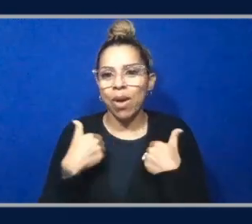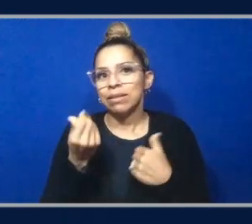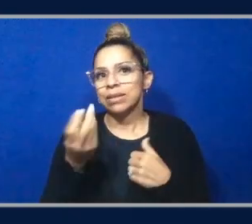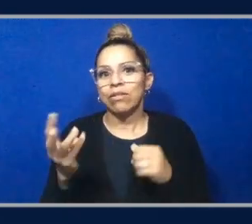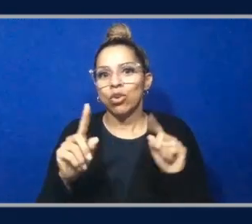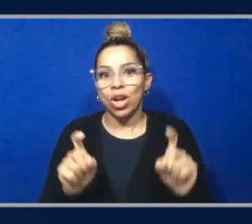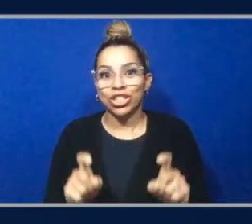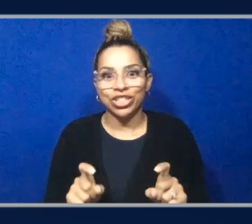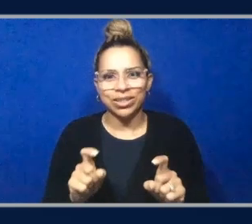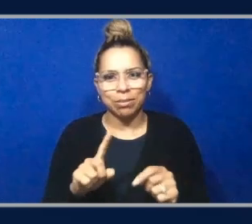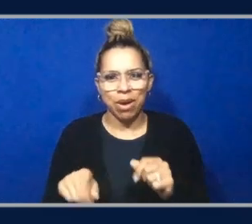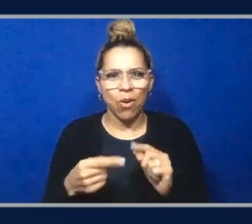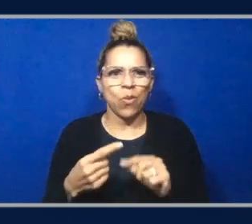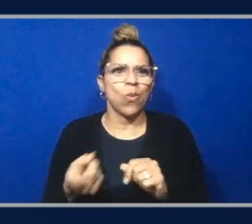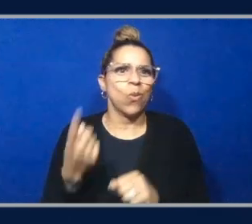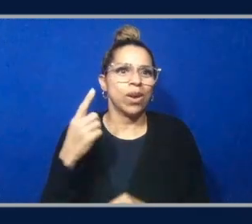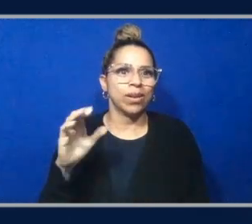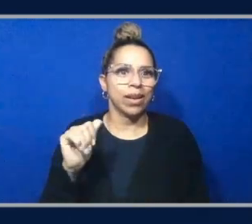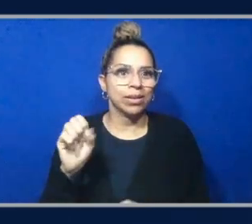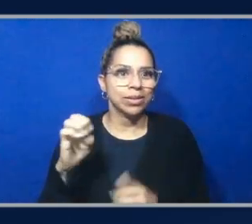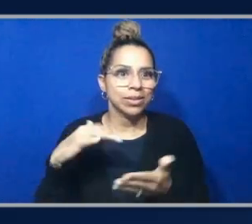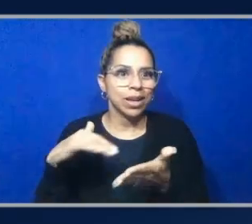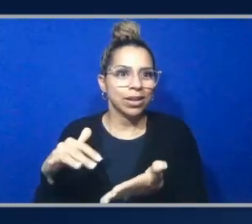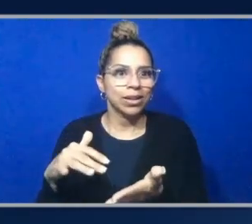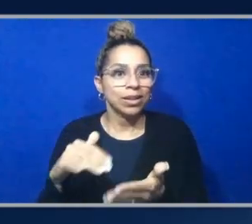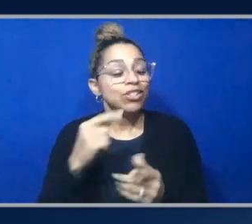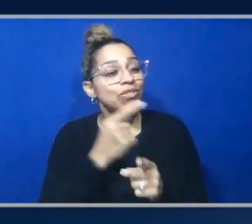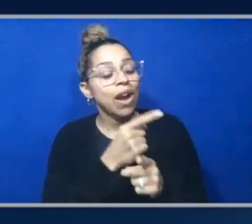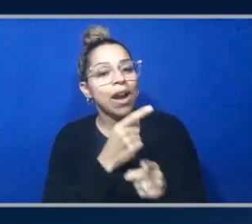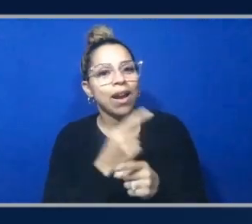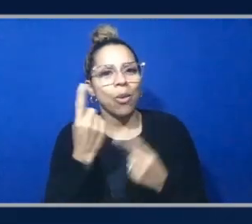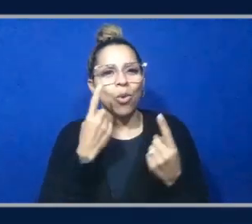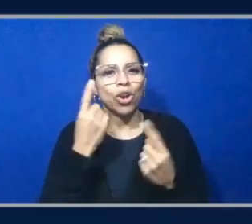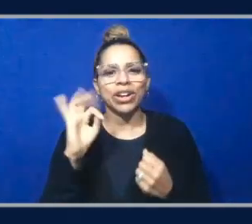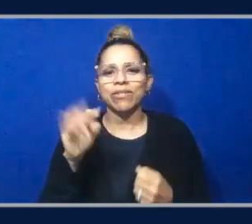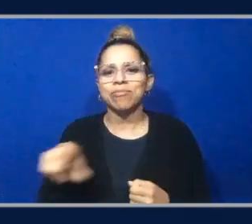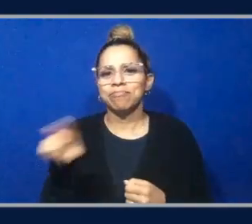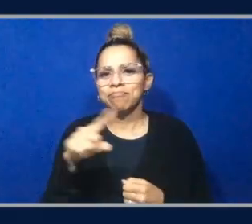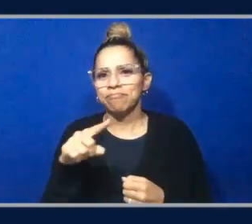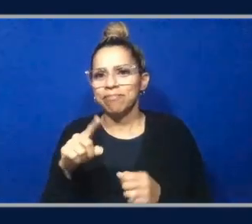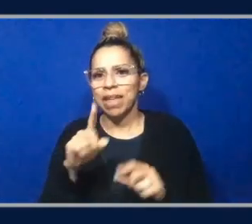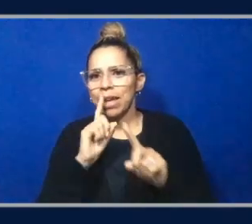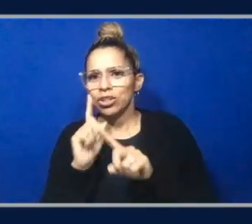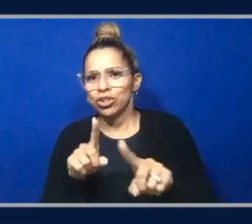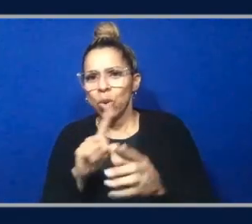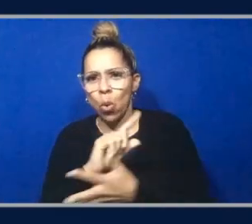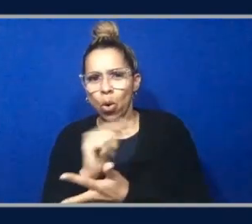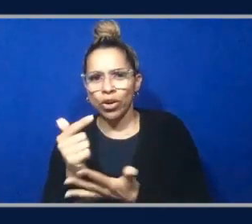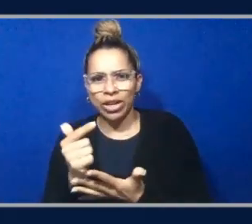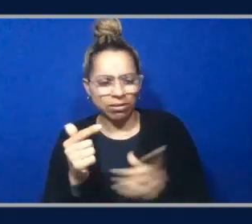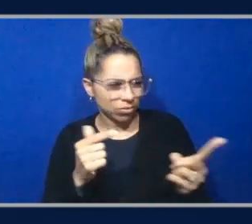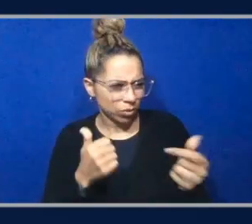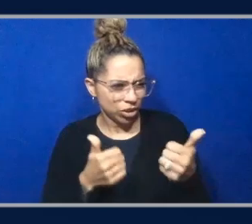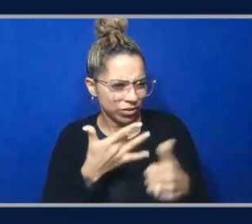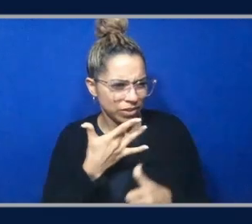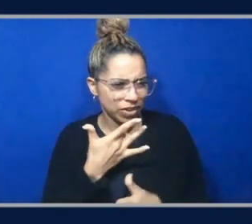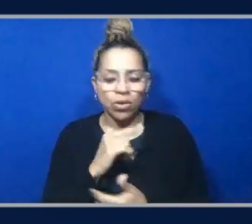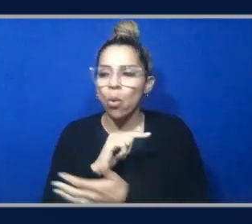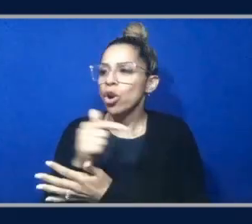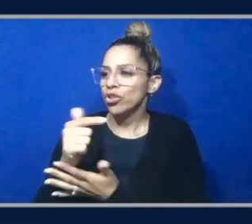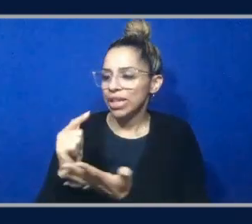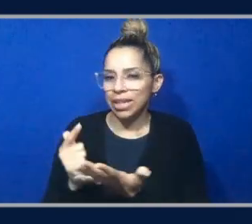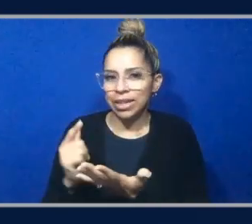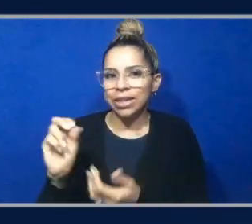of view. Yeah. Now I wonder if anyone in the chat said ordering, cause you said matching. No, you said ordering. I said ordering. And so I wonder if anyone in the chat said matching.